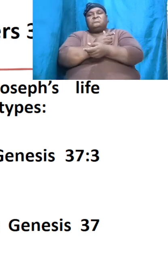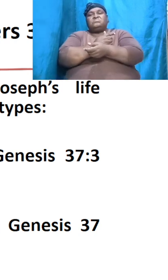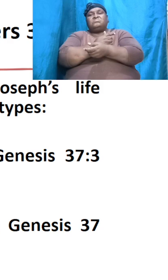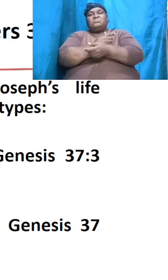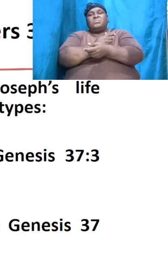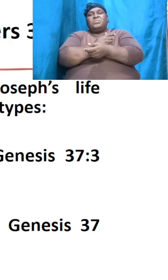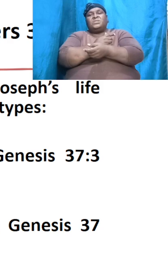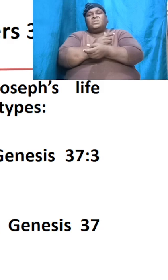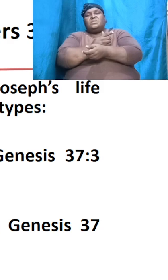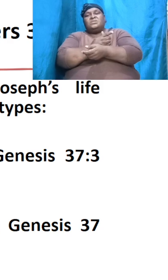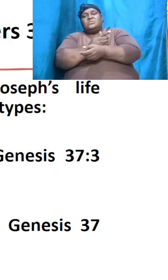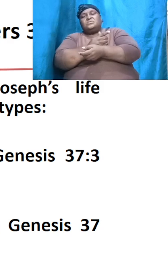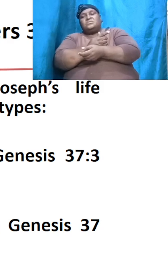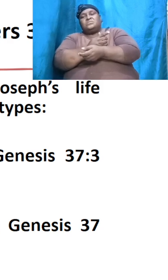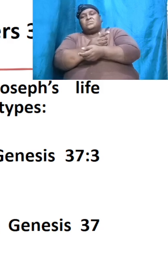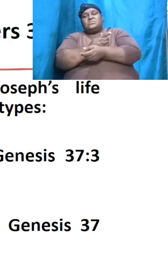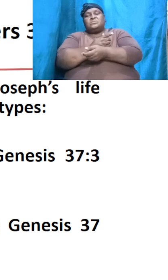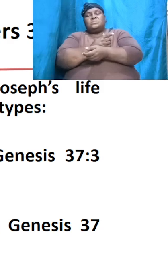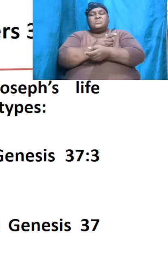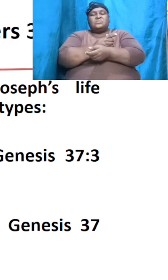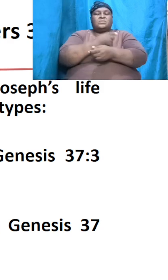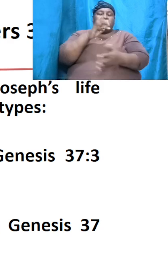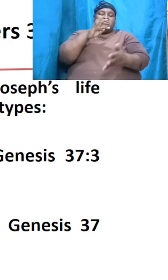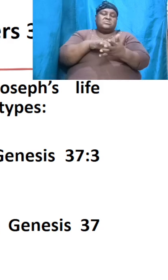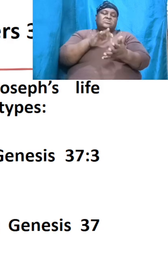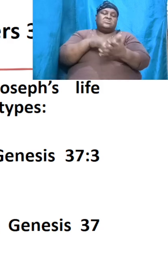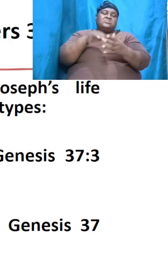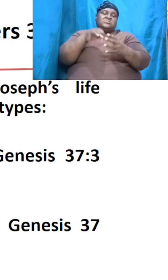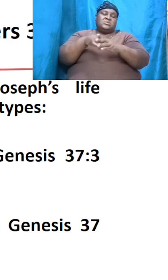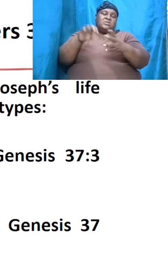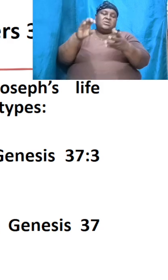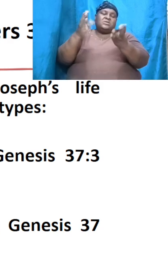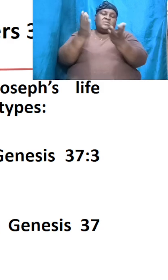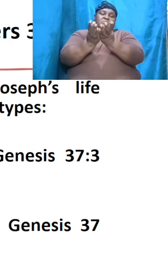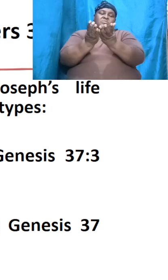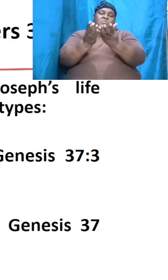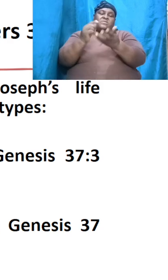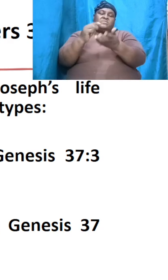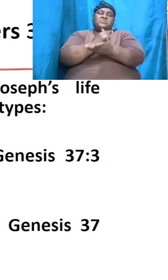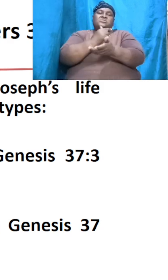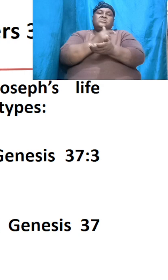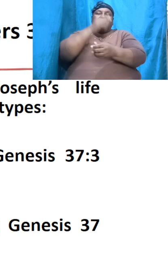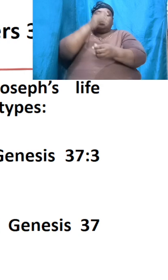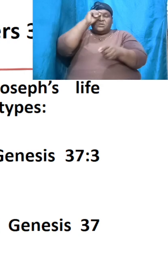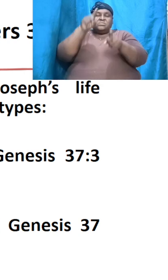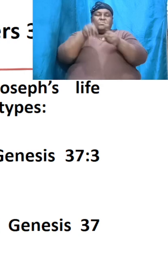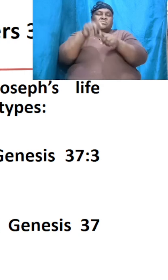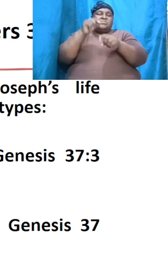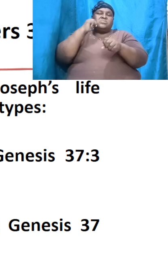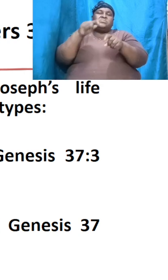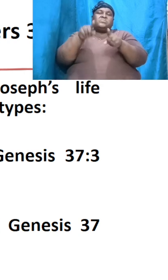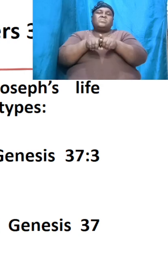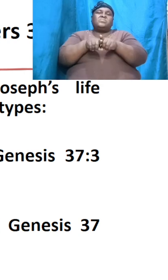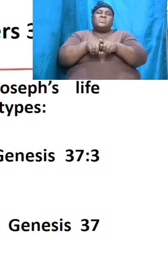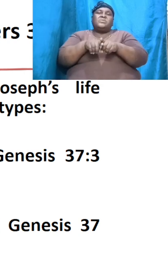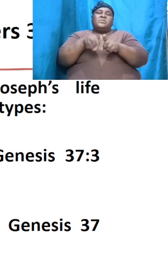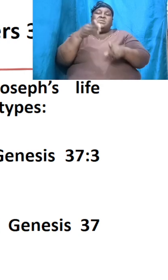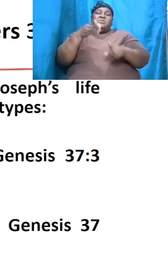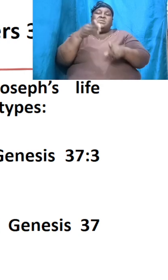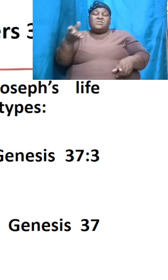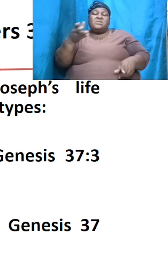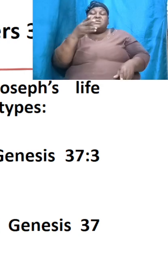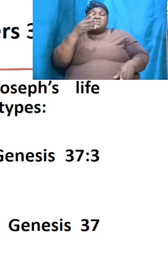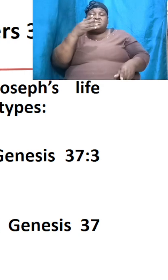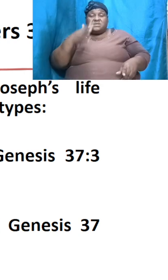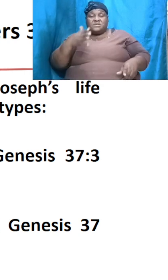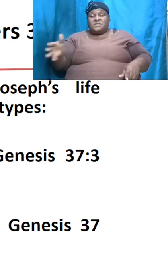to look at in the book of Genesis brothers and sisters these things are showing us that